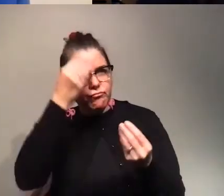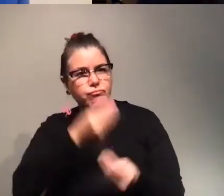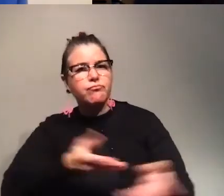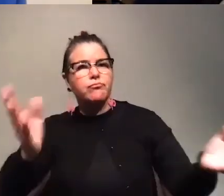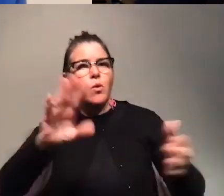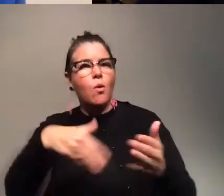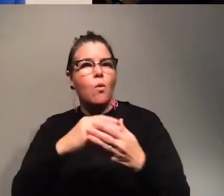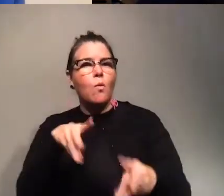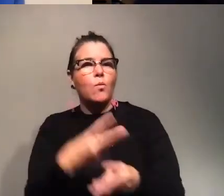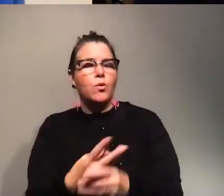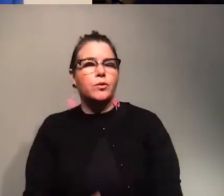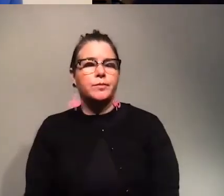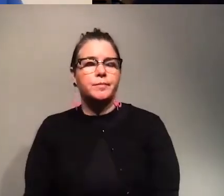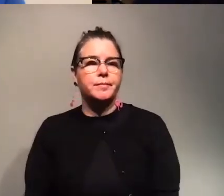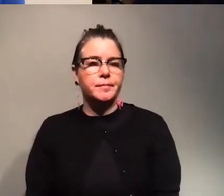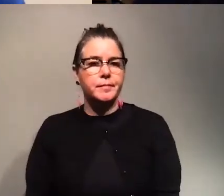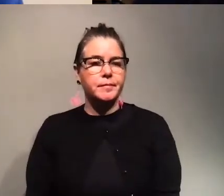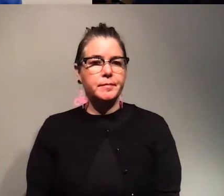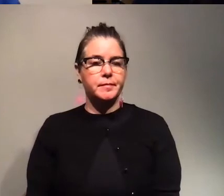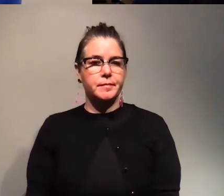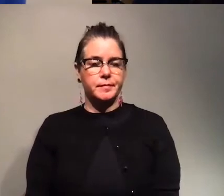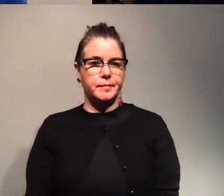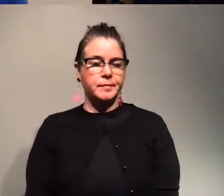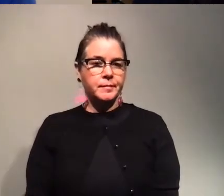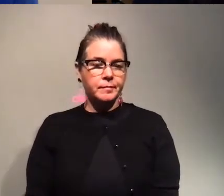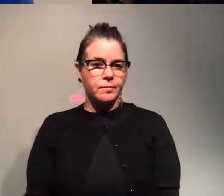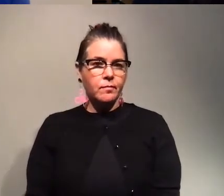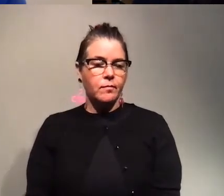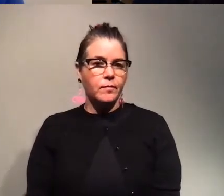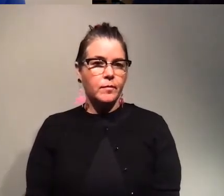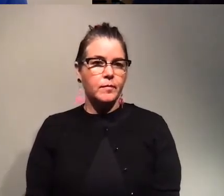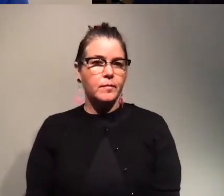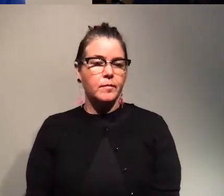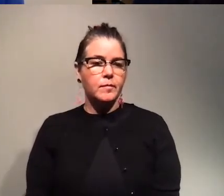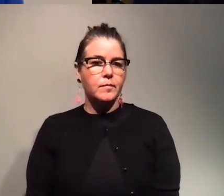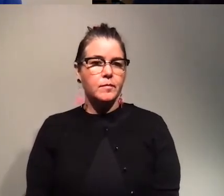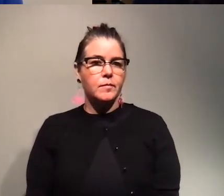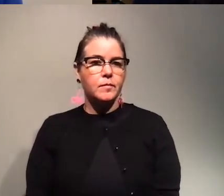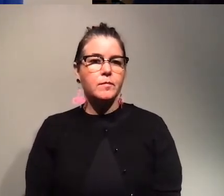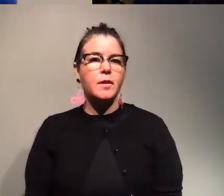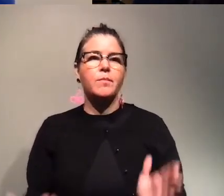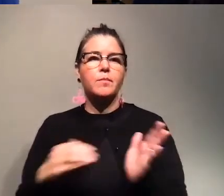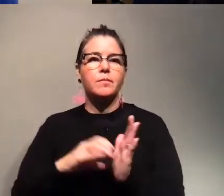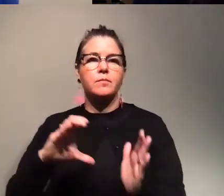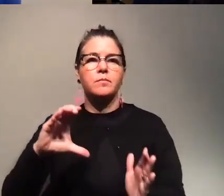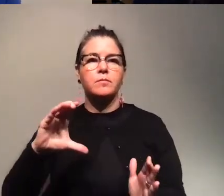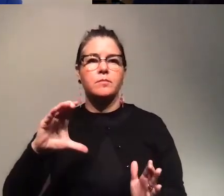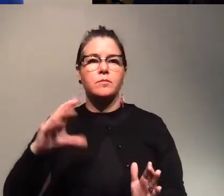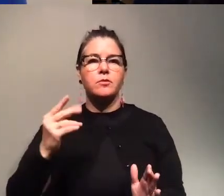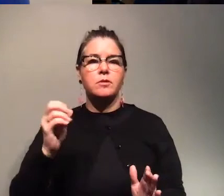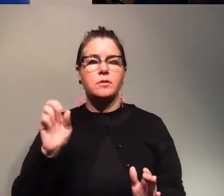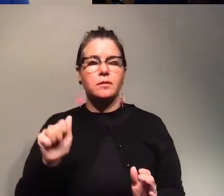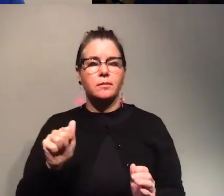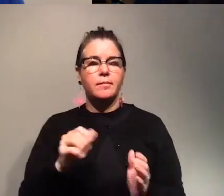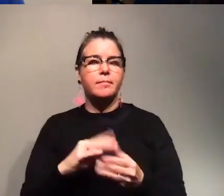world that you want them to take to heart and know well i will echo what chelsea and the two we raised mentioned